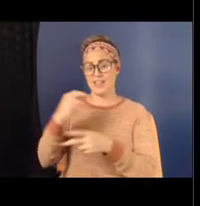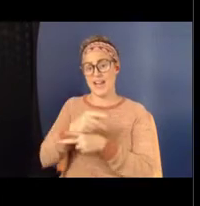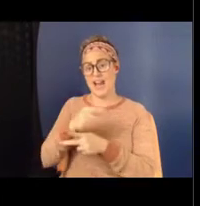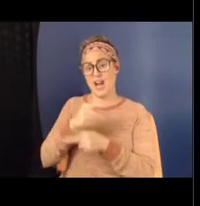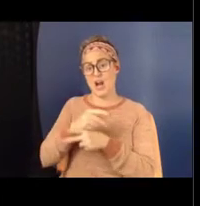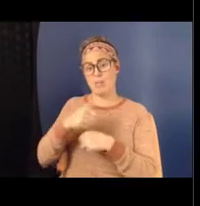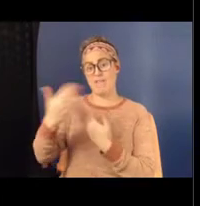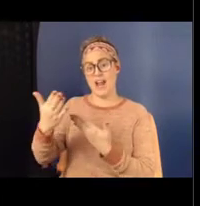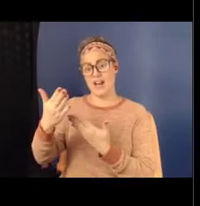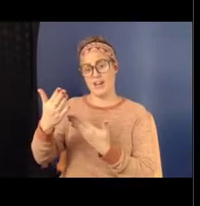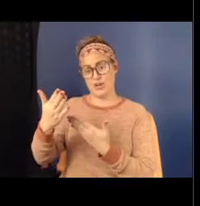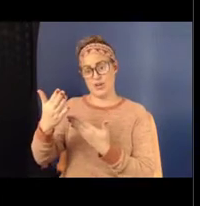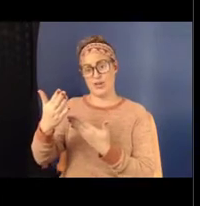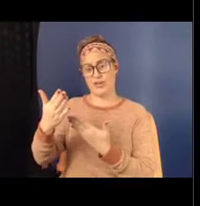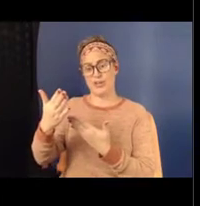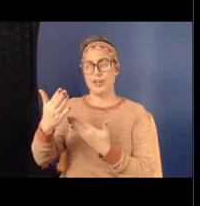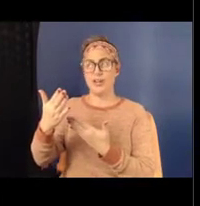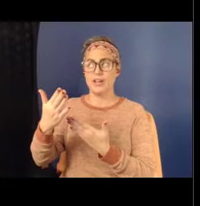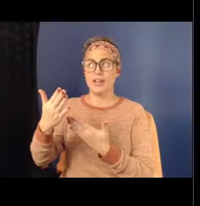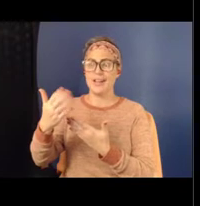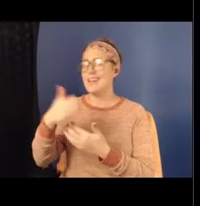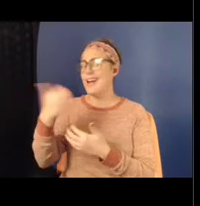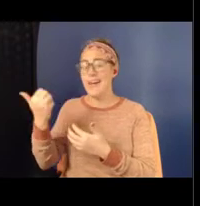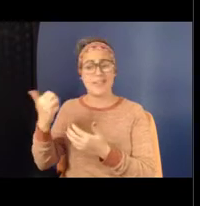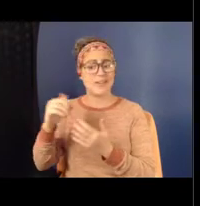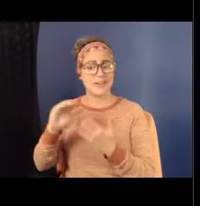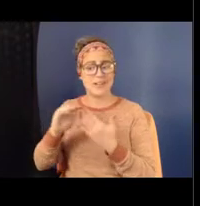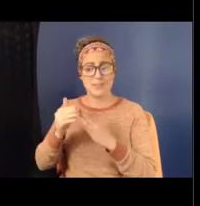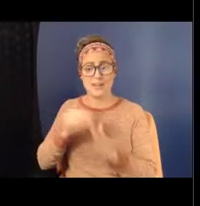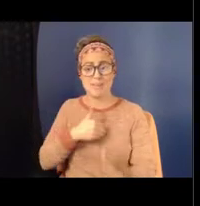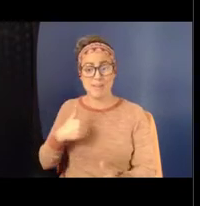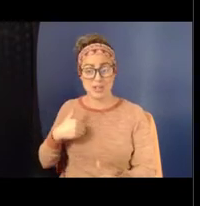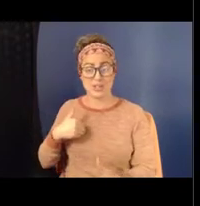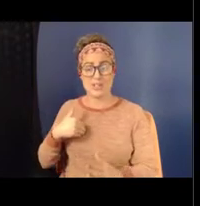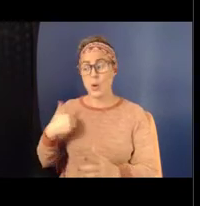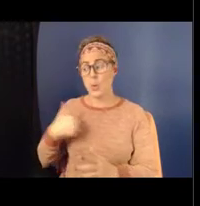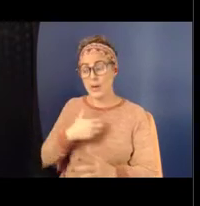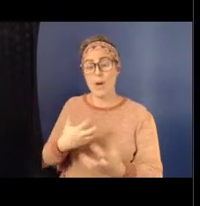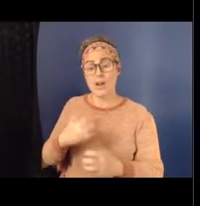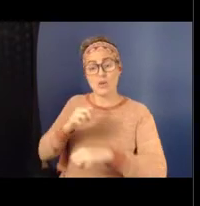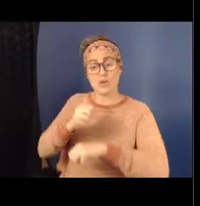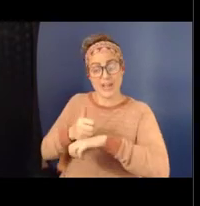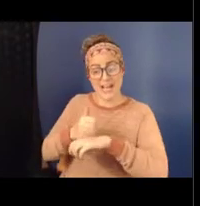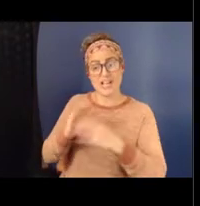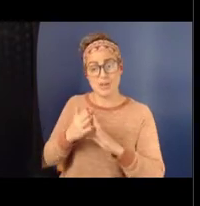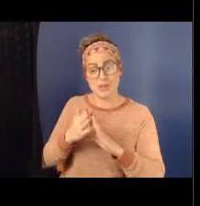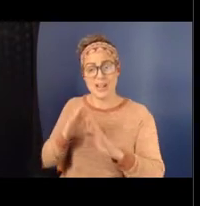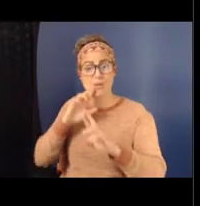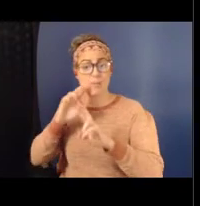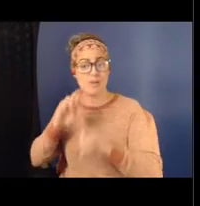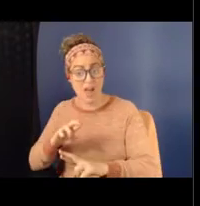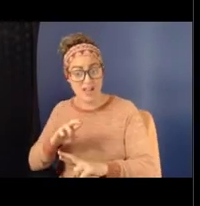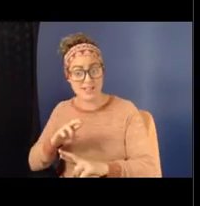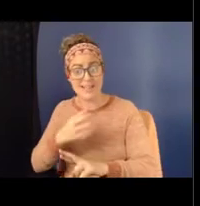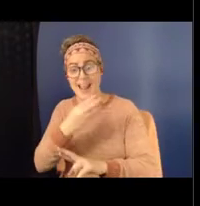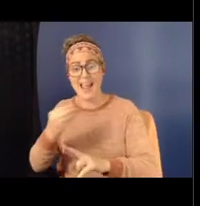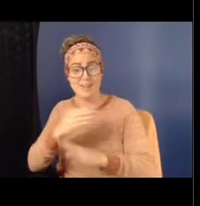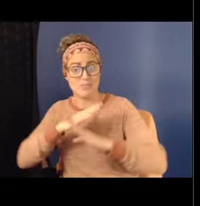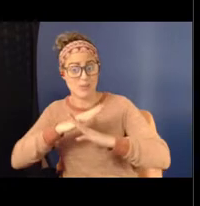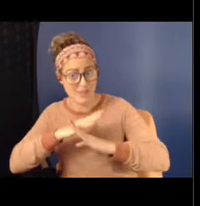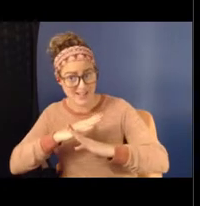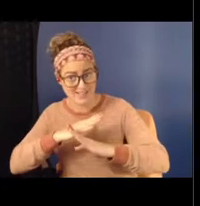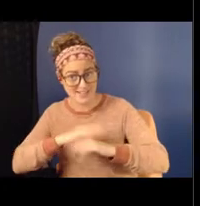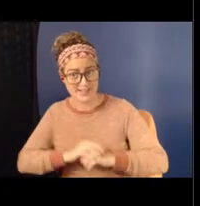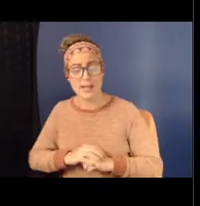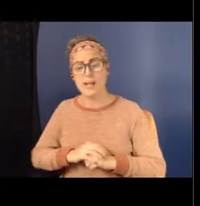community that responds and prevents and recognizes that the lines between those are